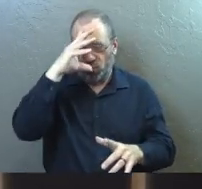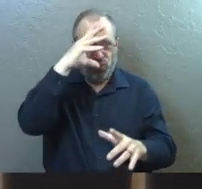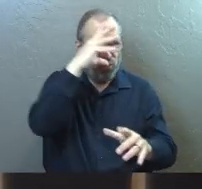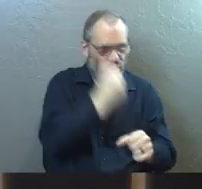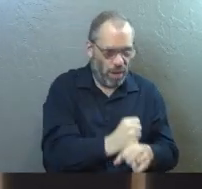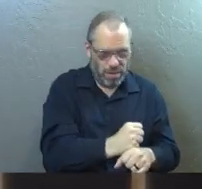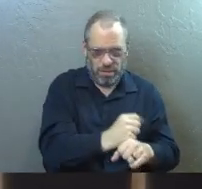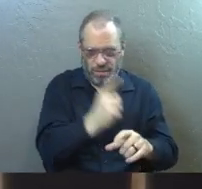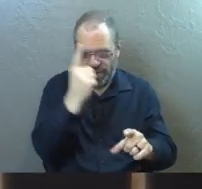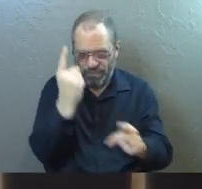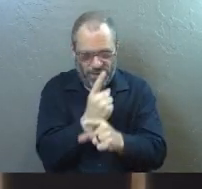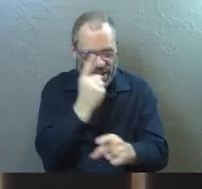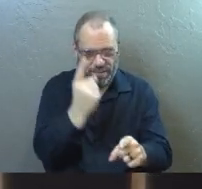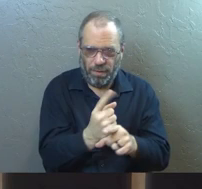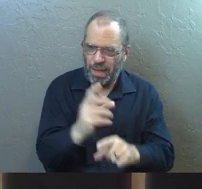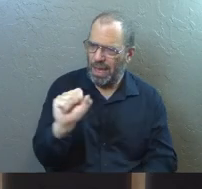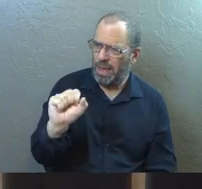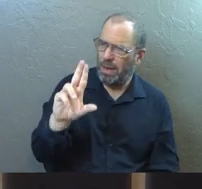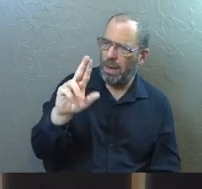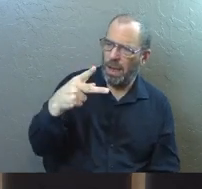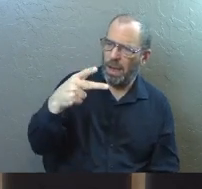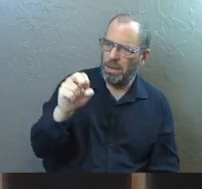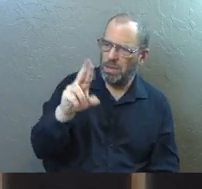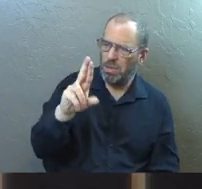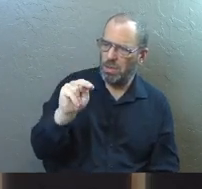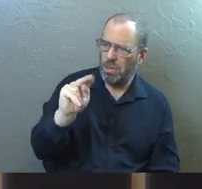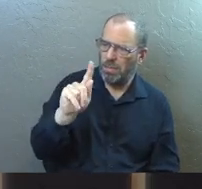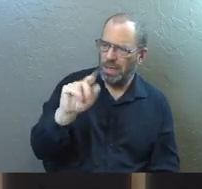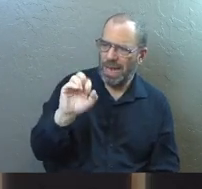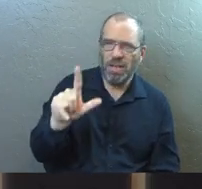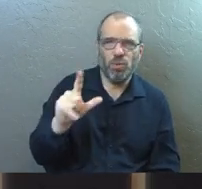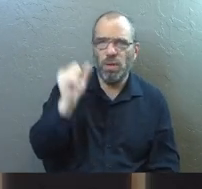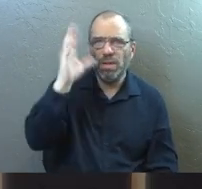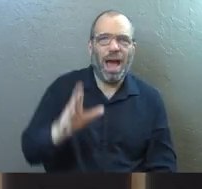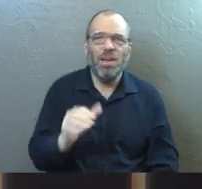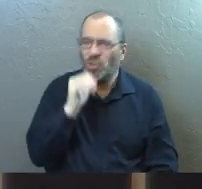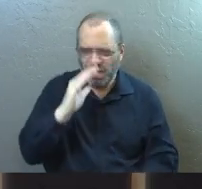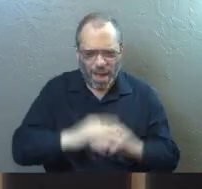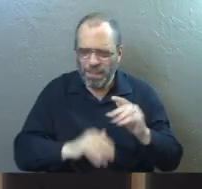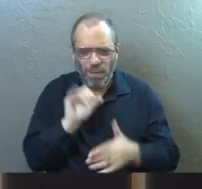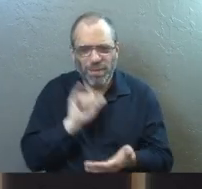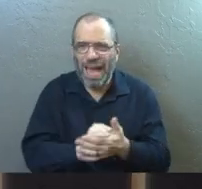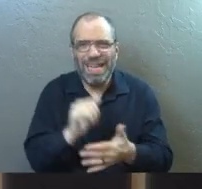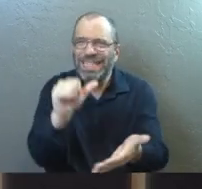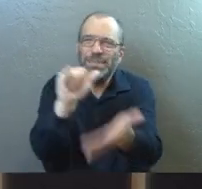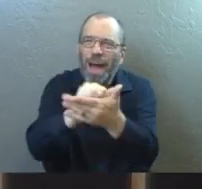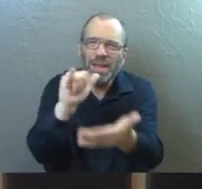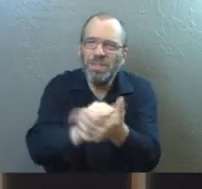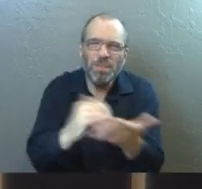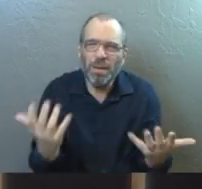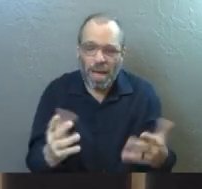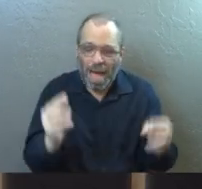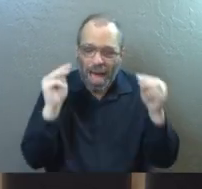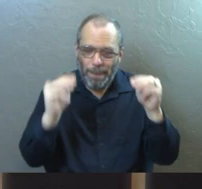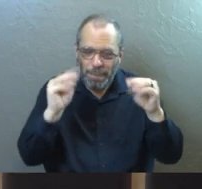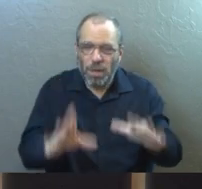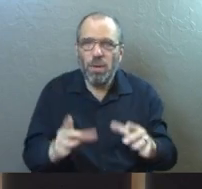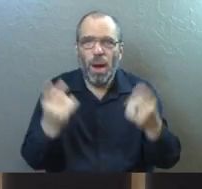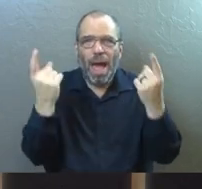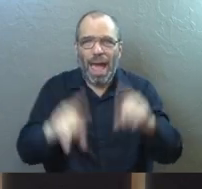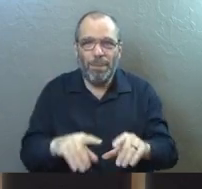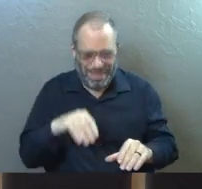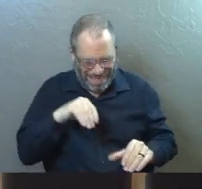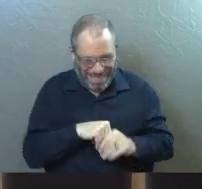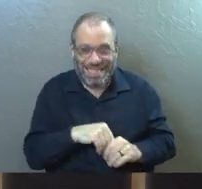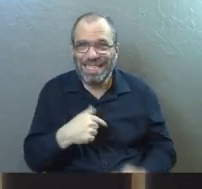and showing faith in a supernatural God. You can't. You're not built for it. A miracle has to happen